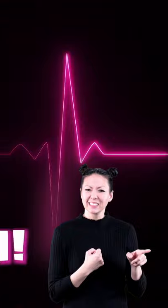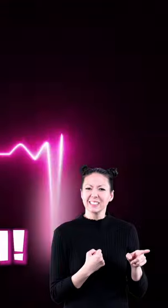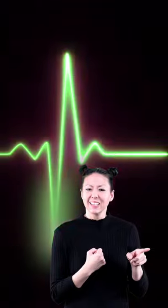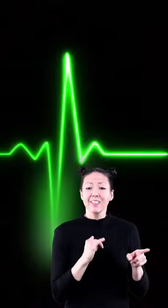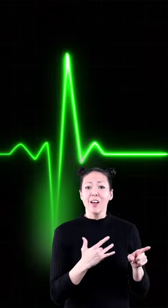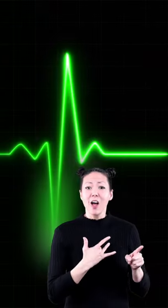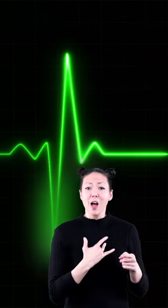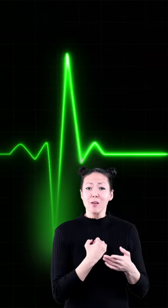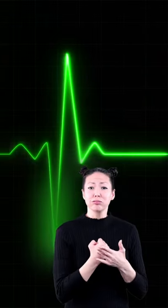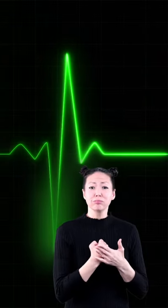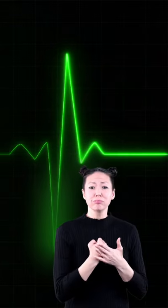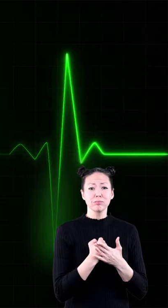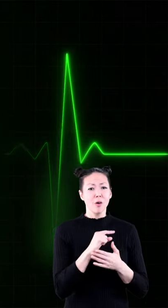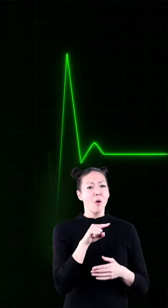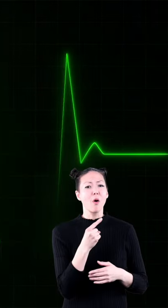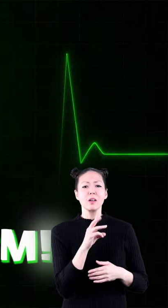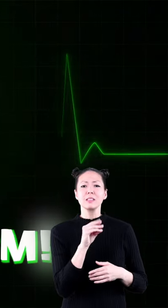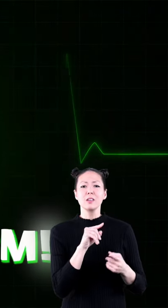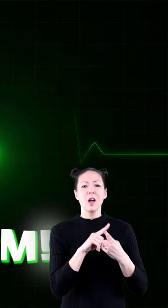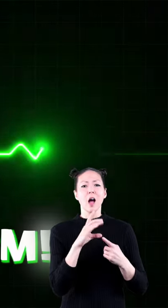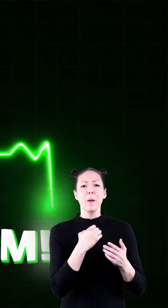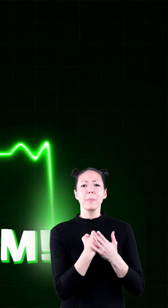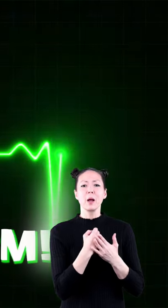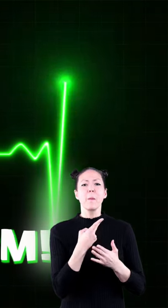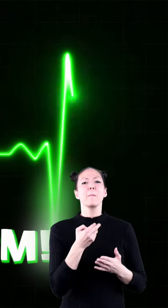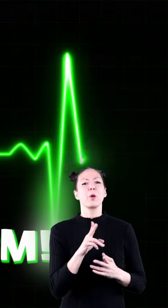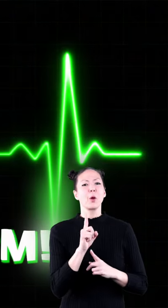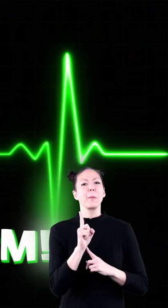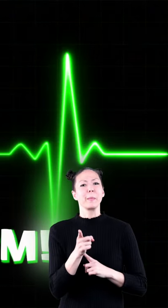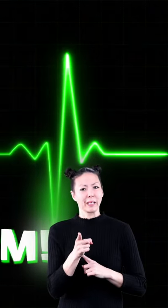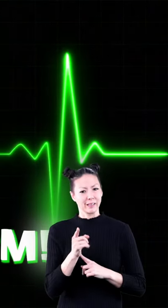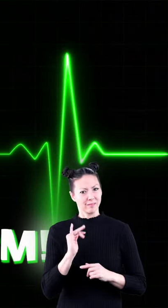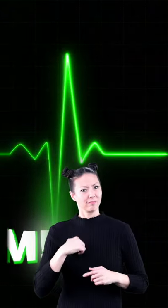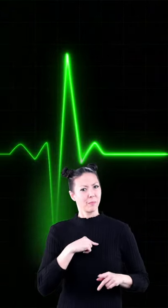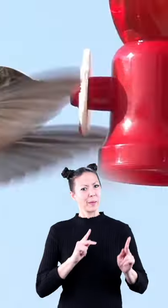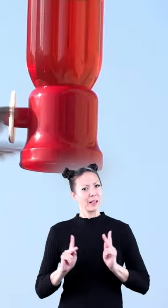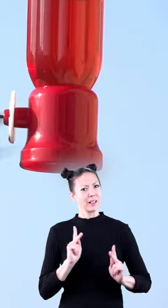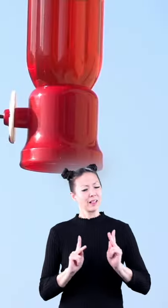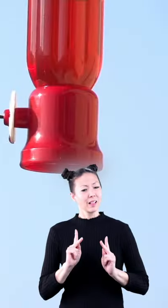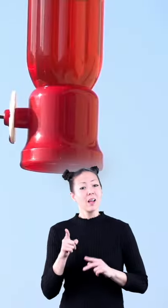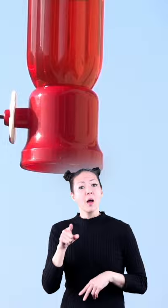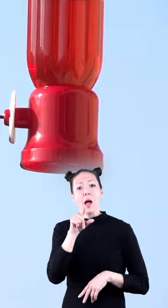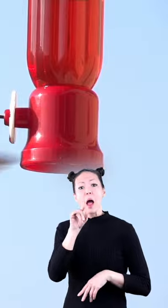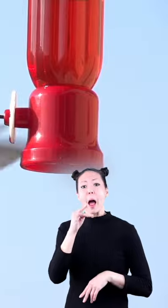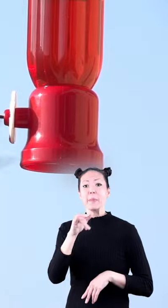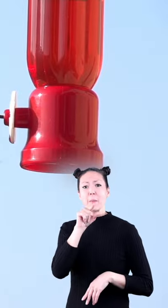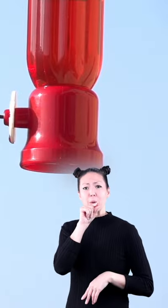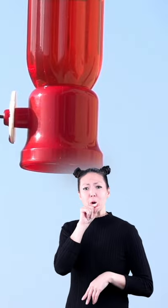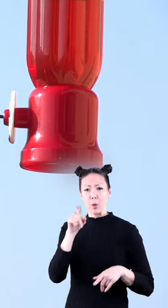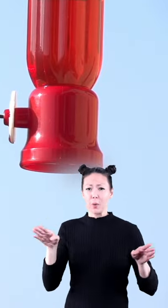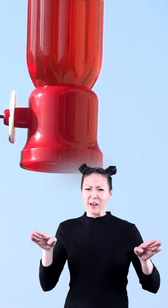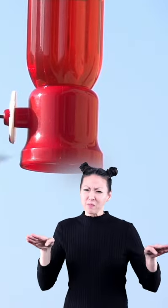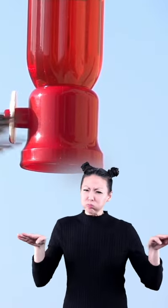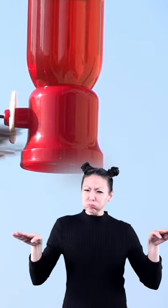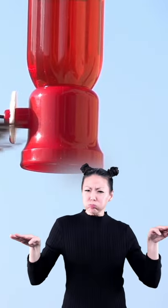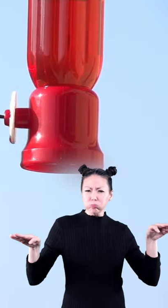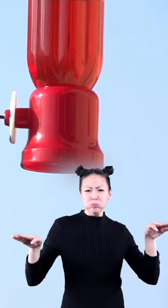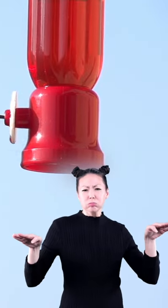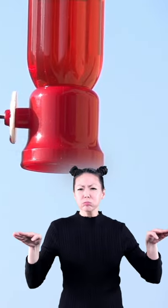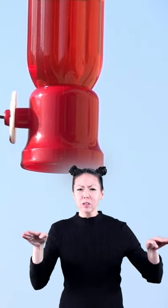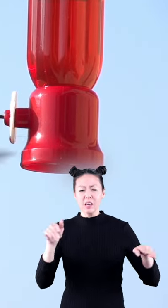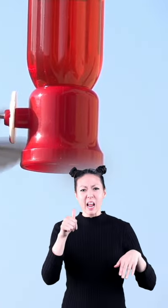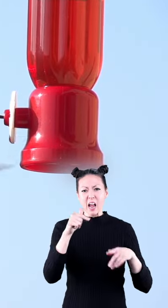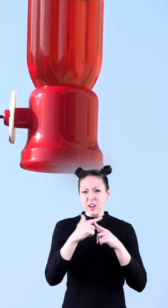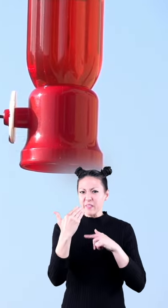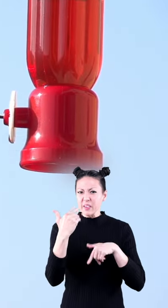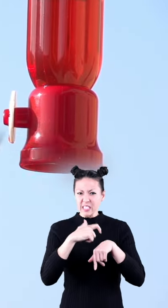your heart rate is only 60 to 100 beats per minute the hummingbird's wings flap at an average of